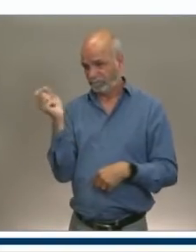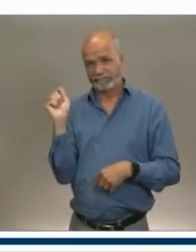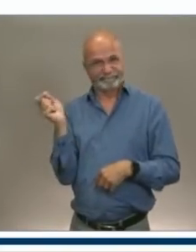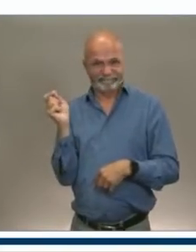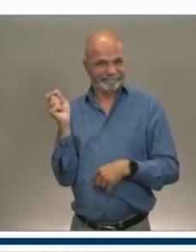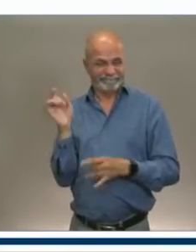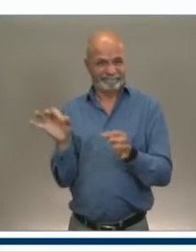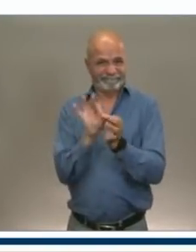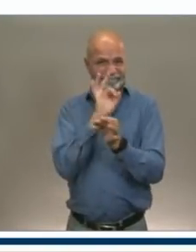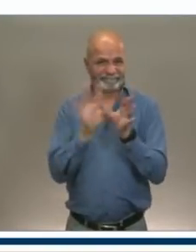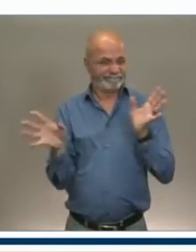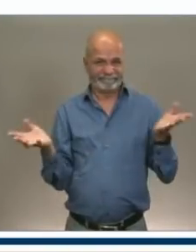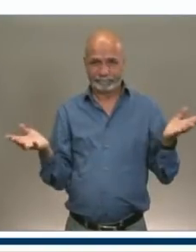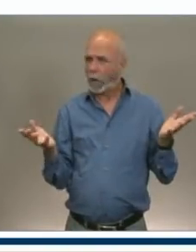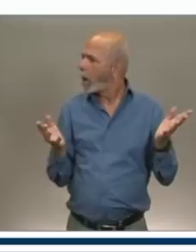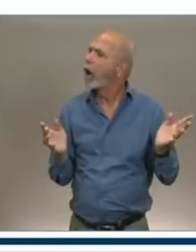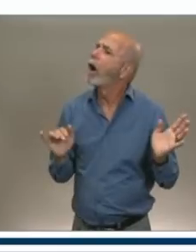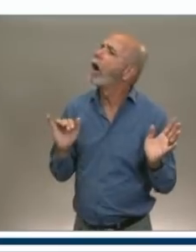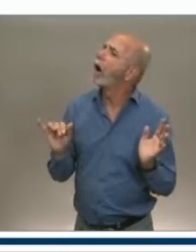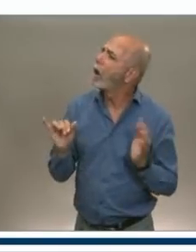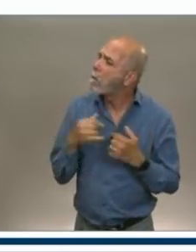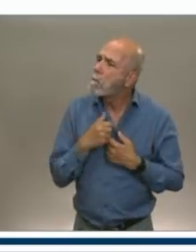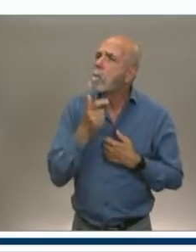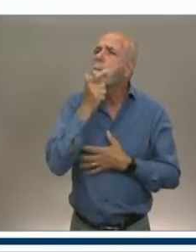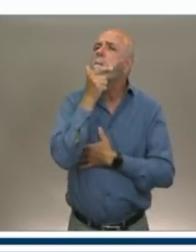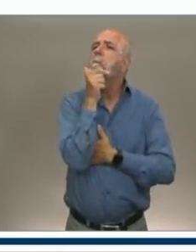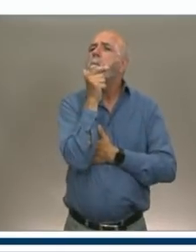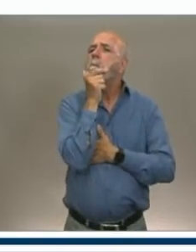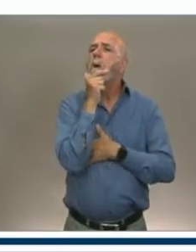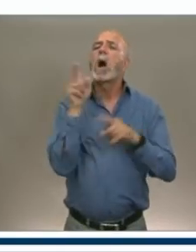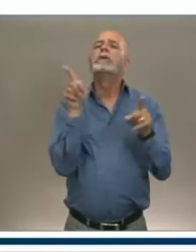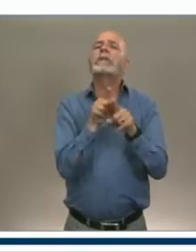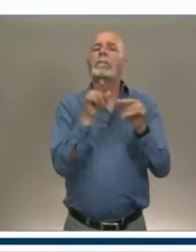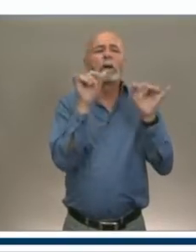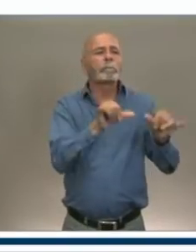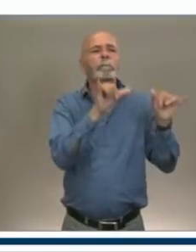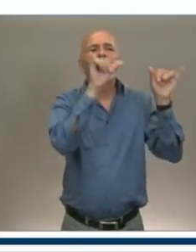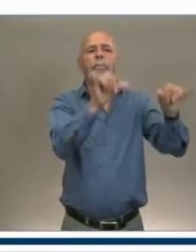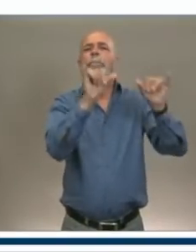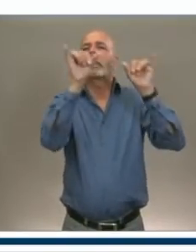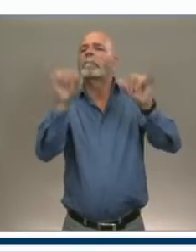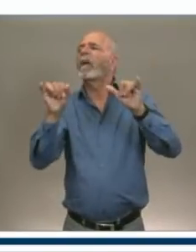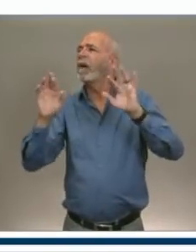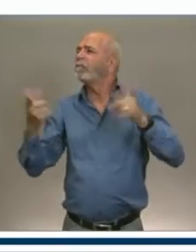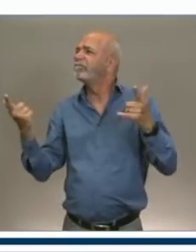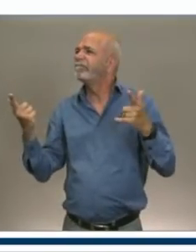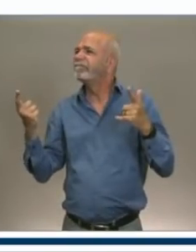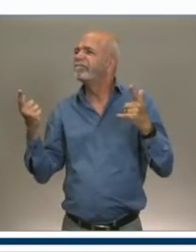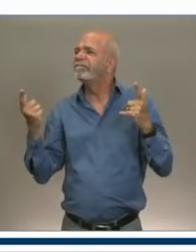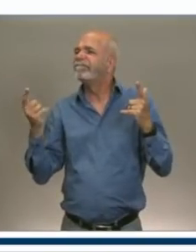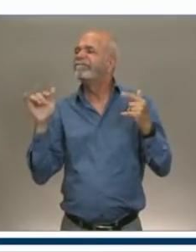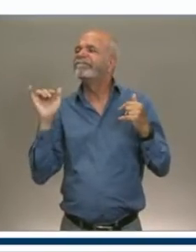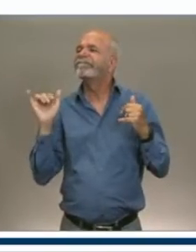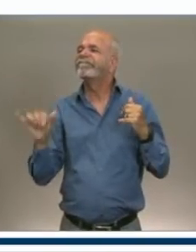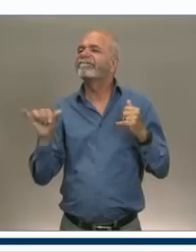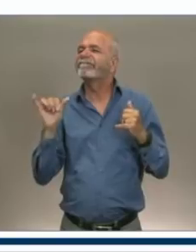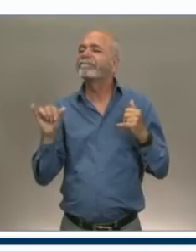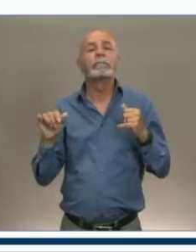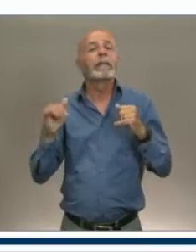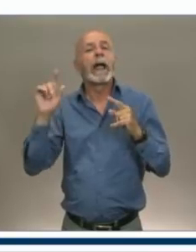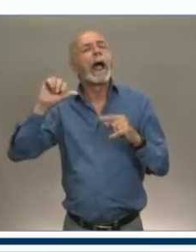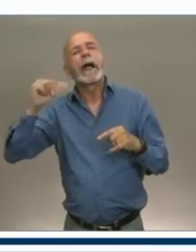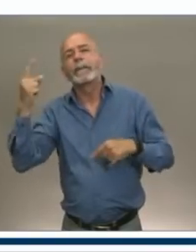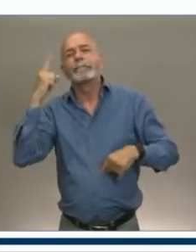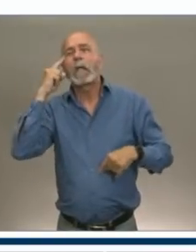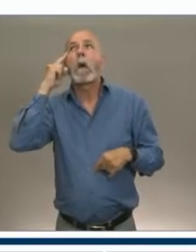it won't do anything for me. And I heard that from many, many operators. You know, I also heard from some other operators that